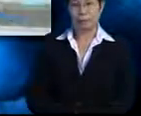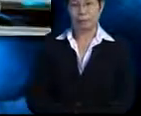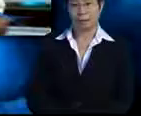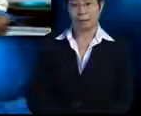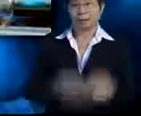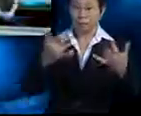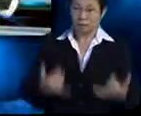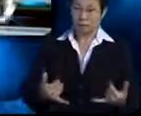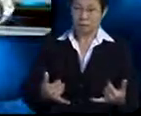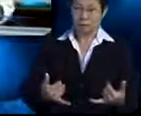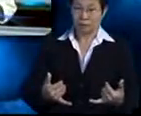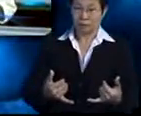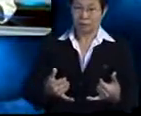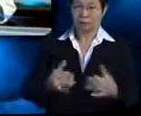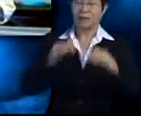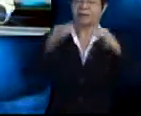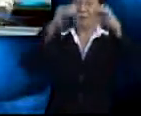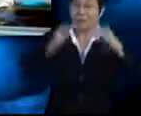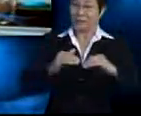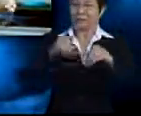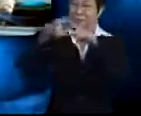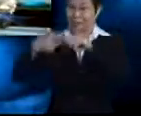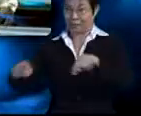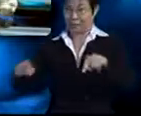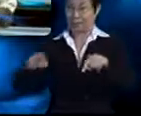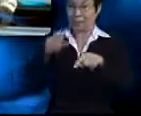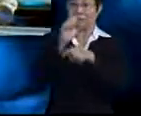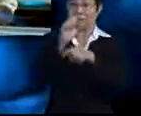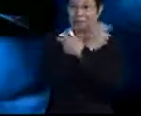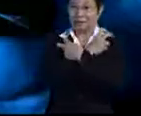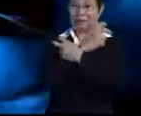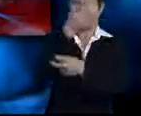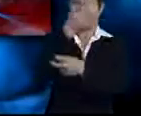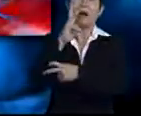Now, the next type of skeleton is hydrostatic skeleton.